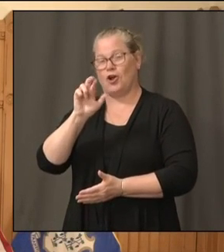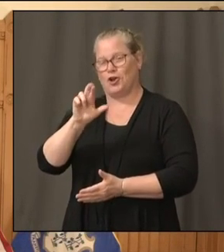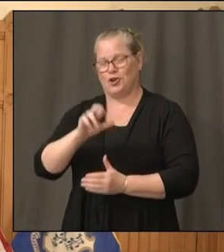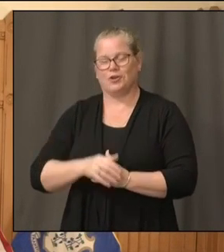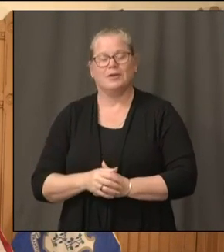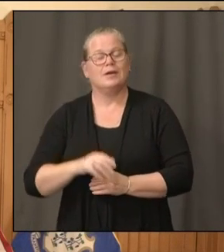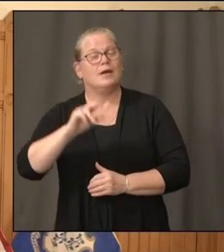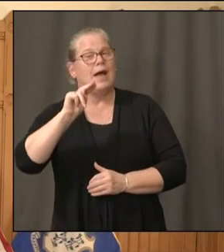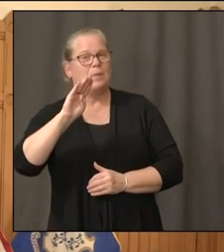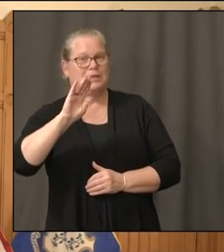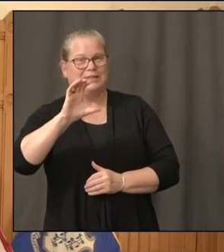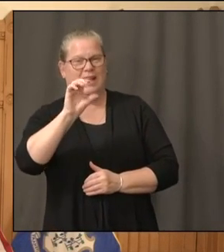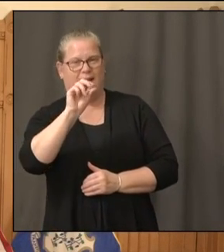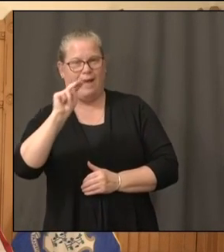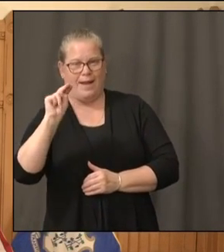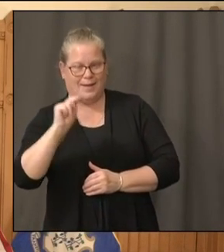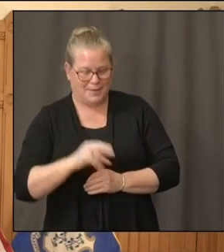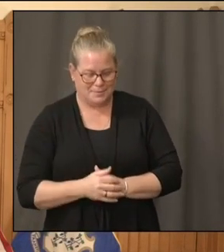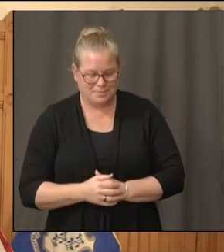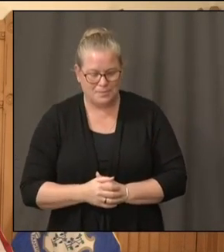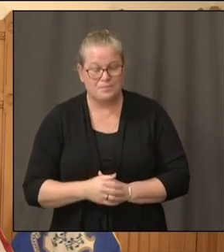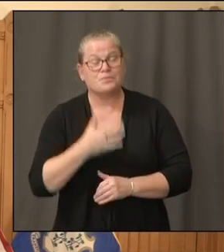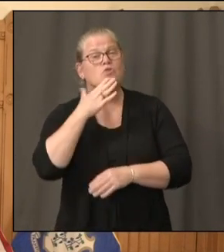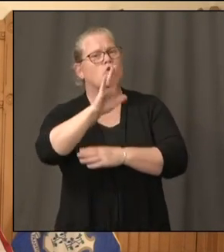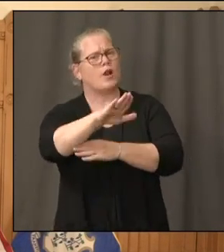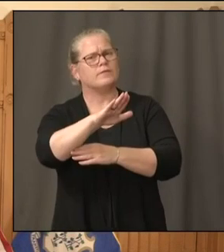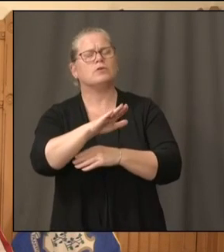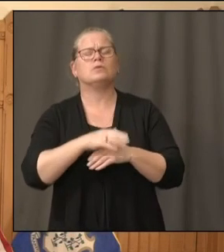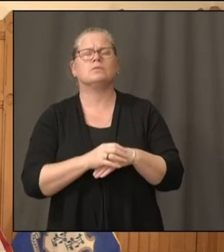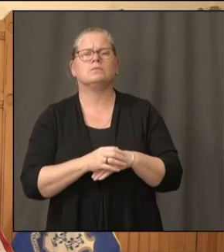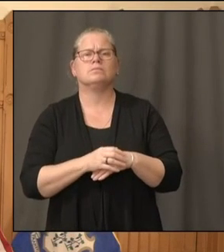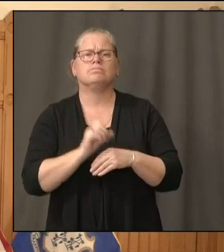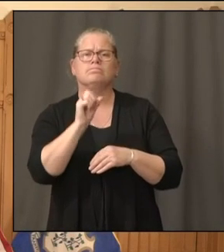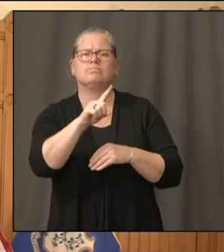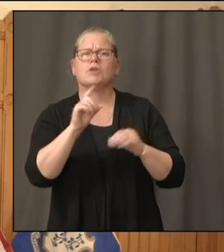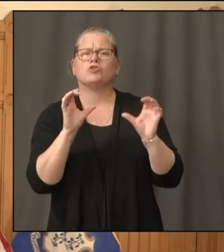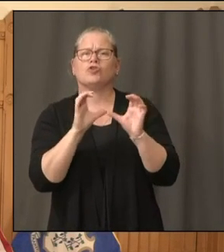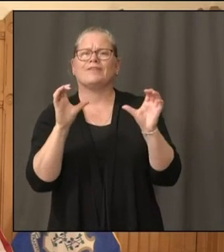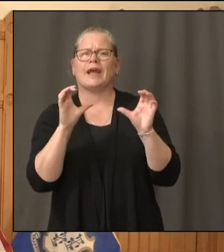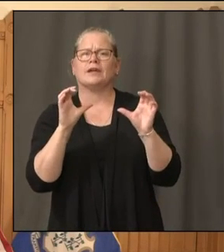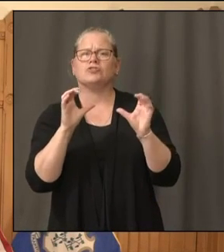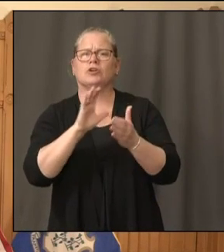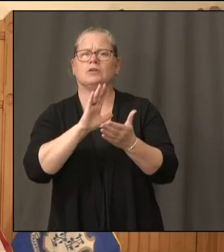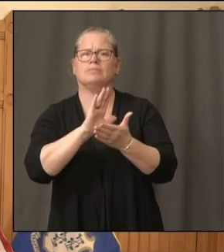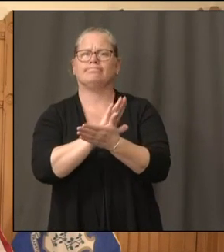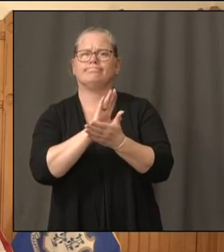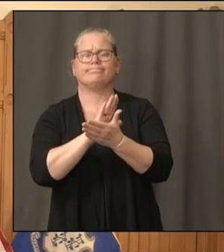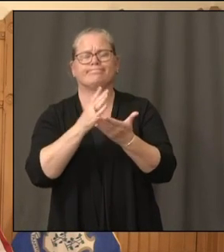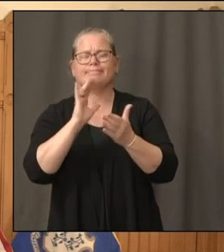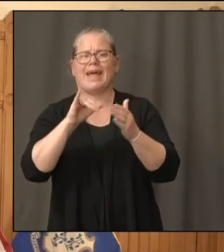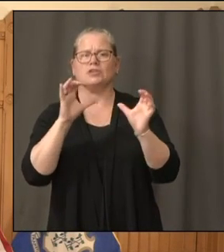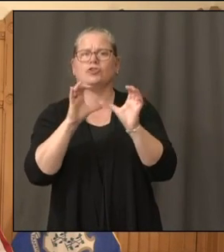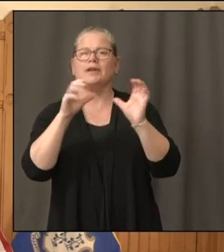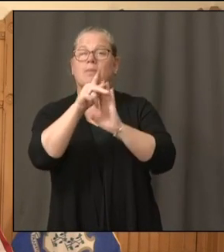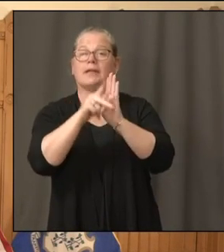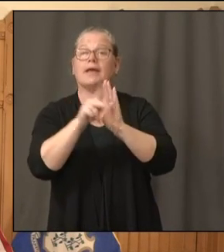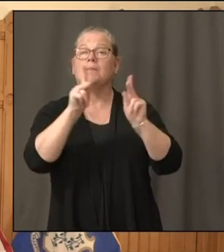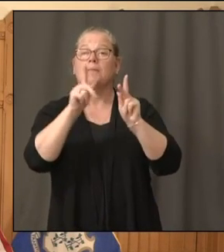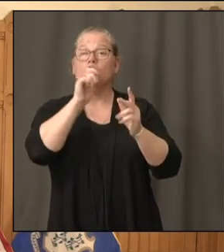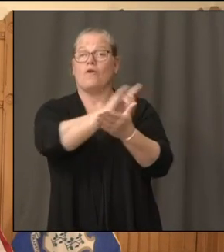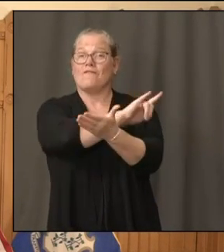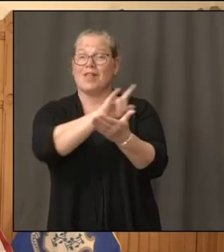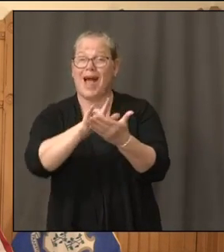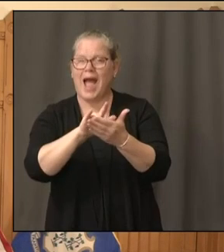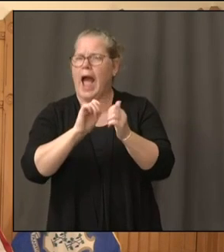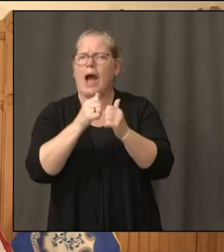Yes, good afternoon. Regarding the certification policy, Governor, what's the enforcement on that to make it not just a piece of paper? Are you considering checking in on